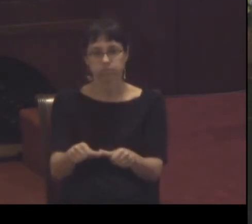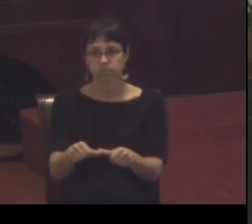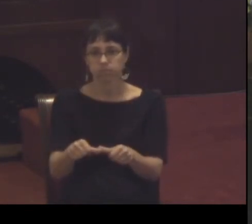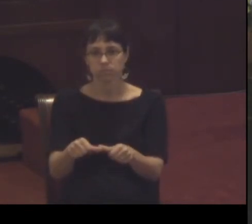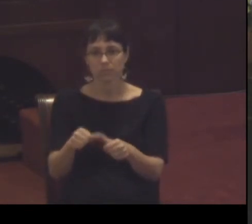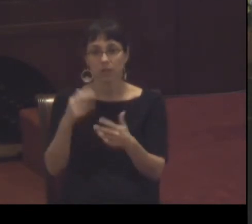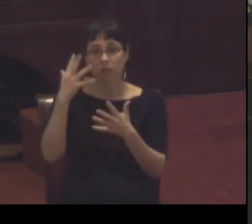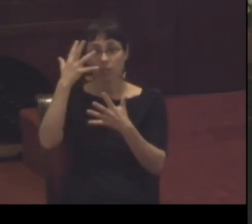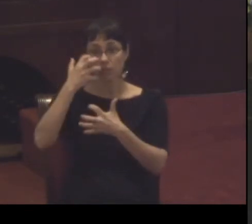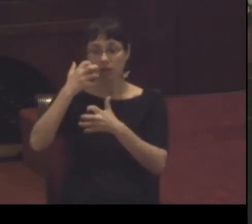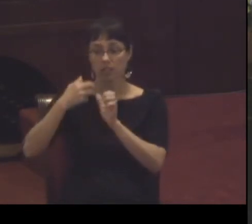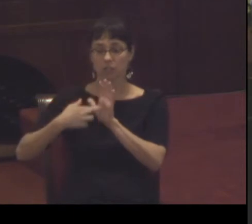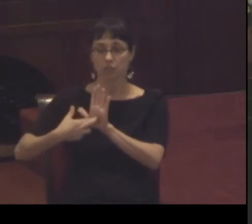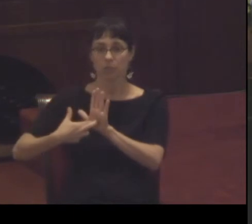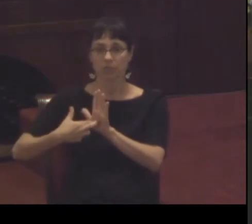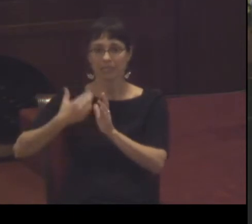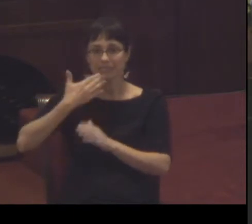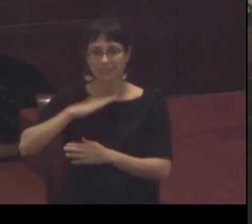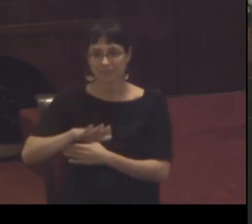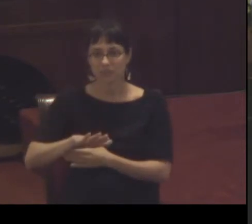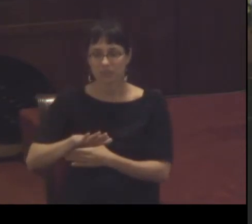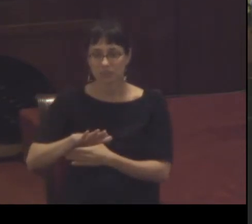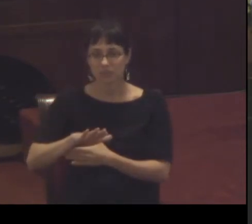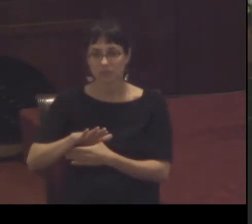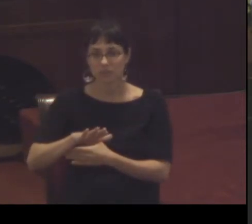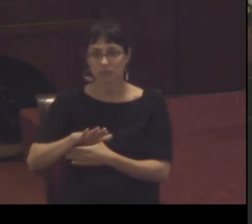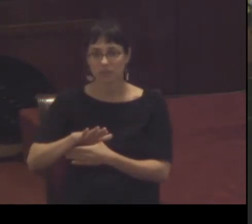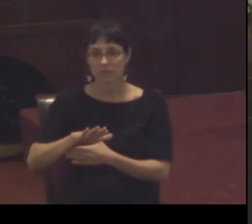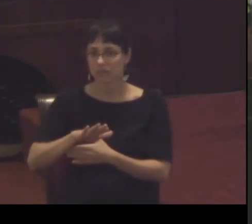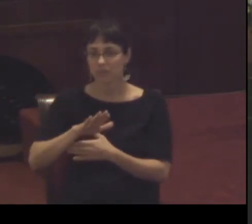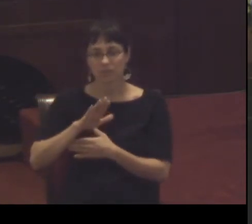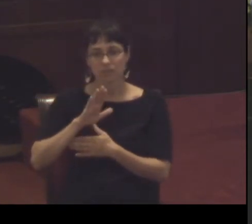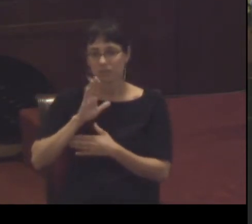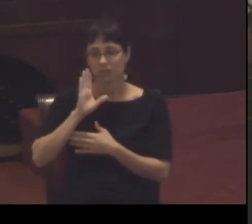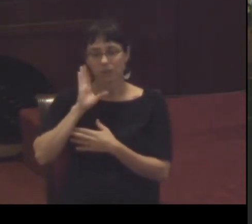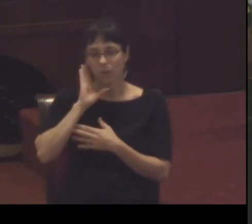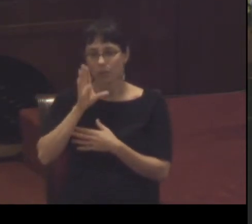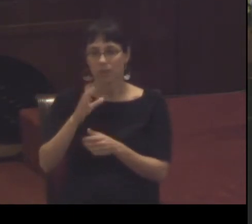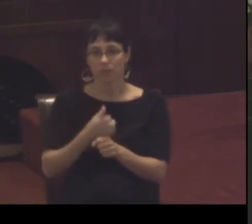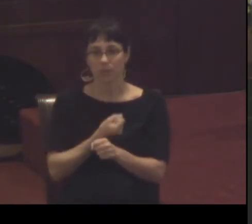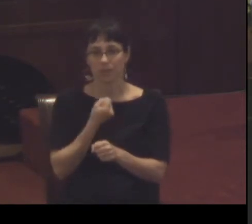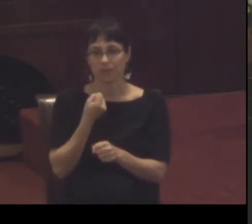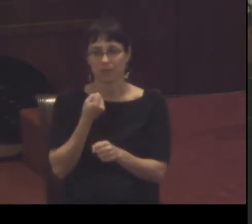darkness representing evil is not going to have the last word